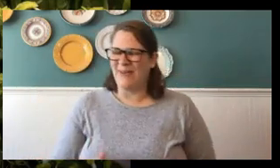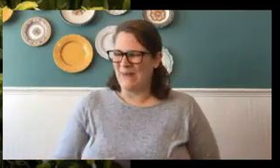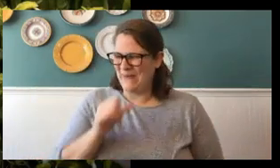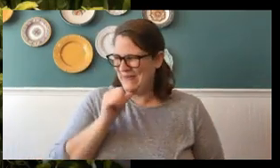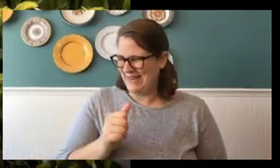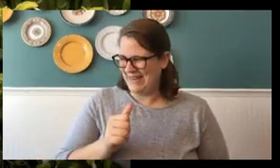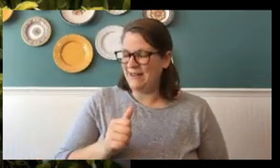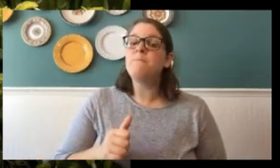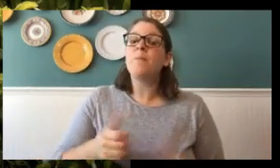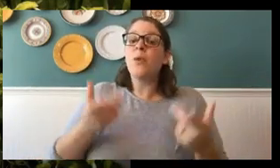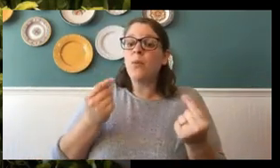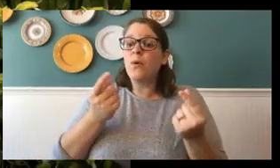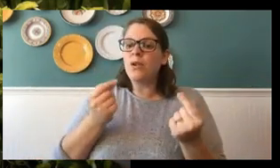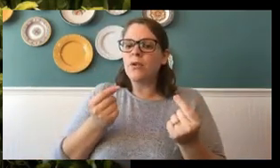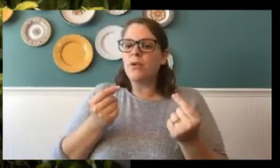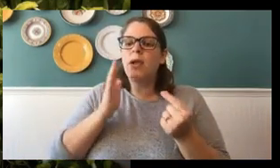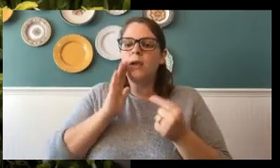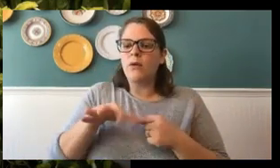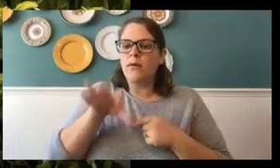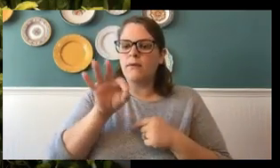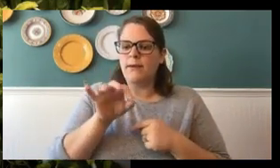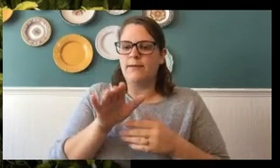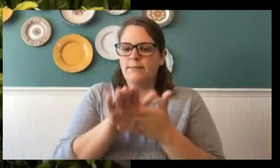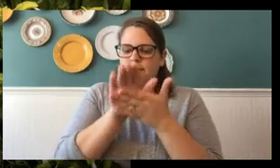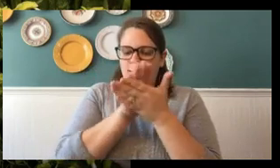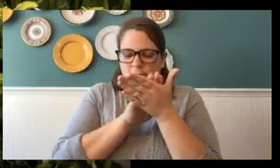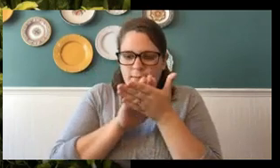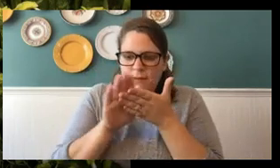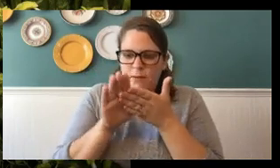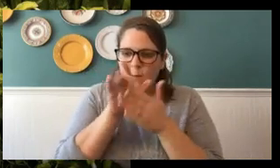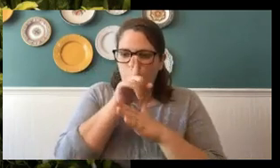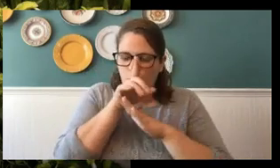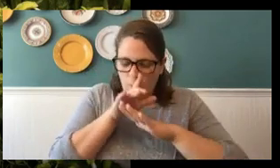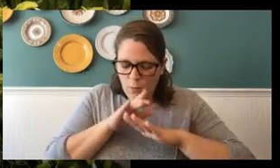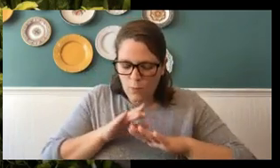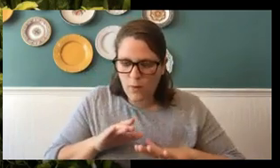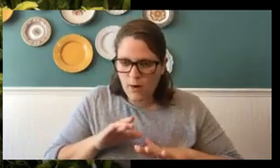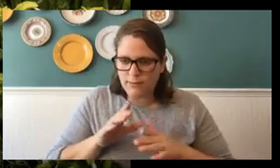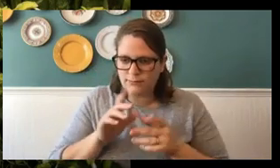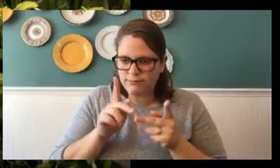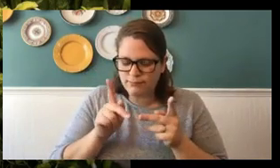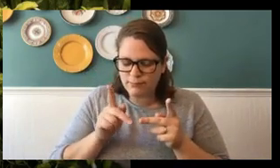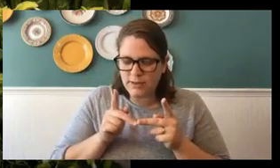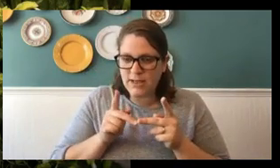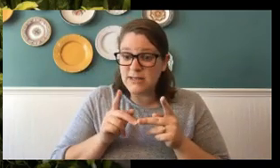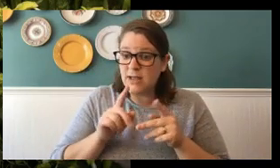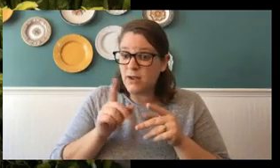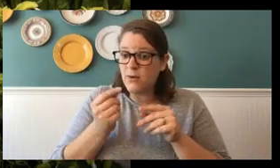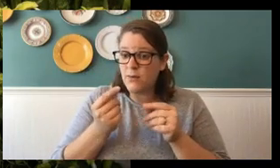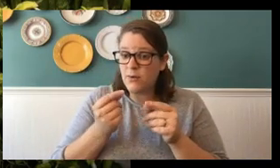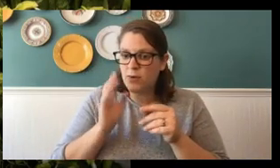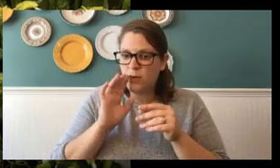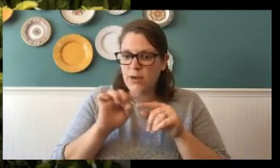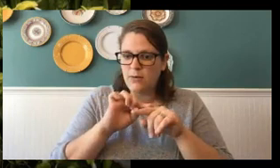find a nice quiet spot. And he will make a little silk pad and he will hang upside down and